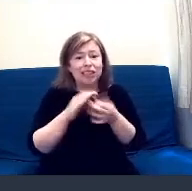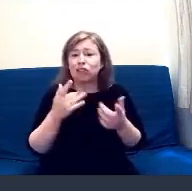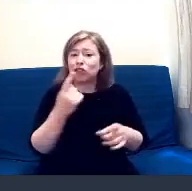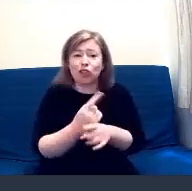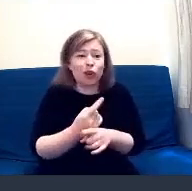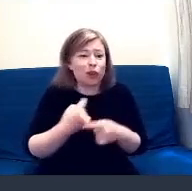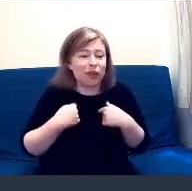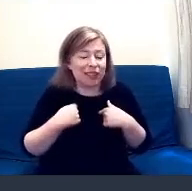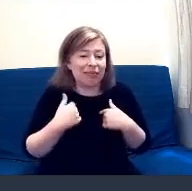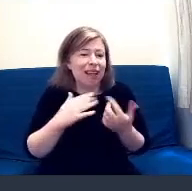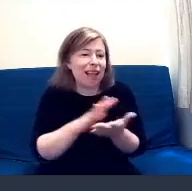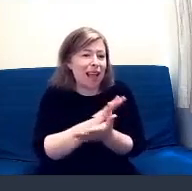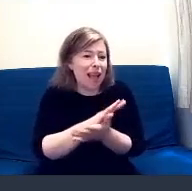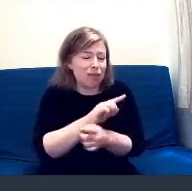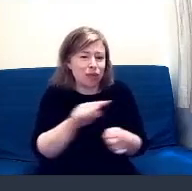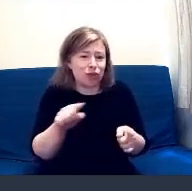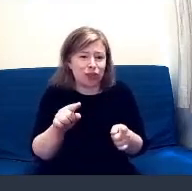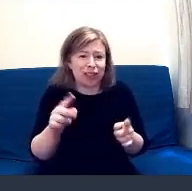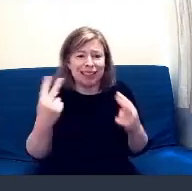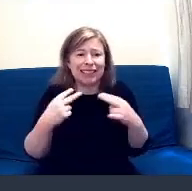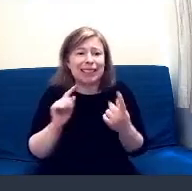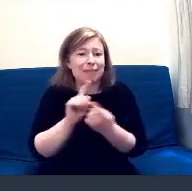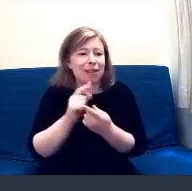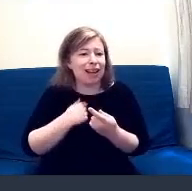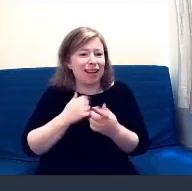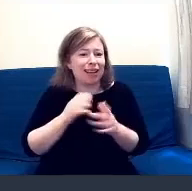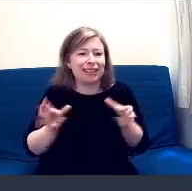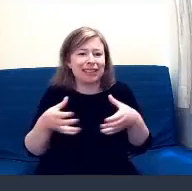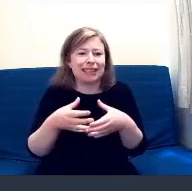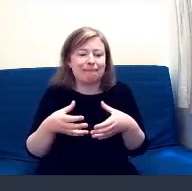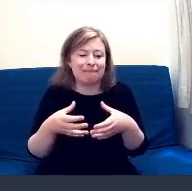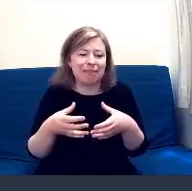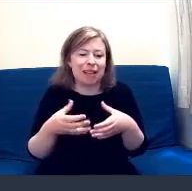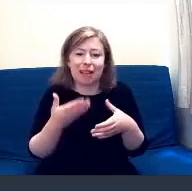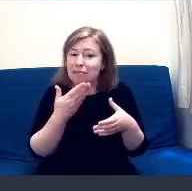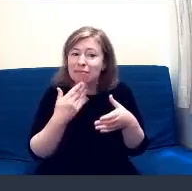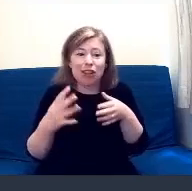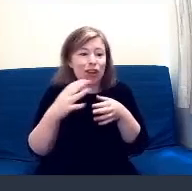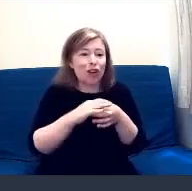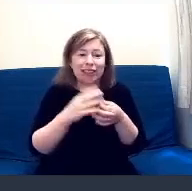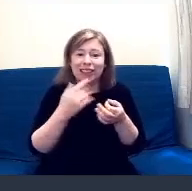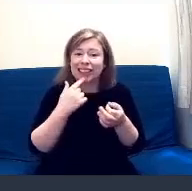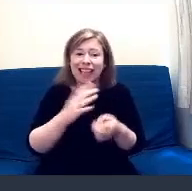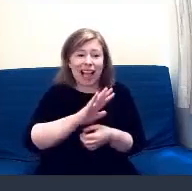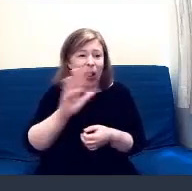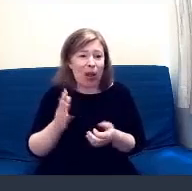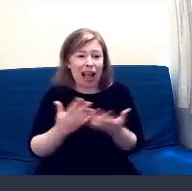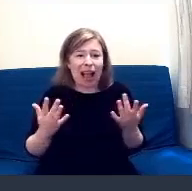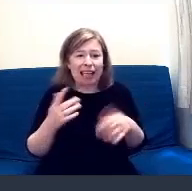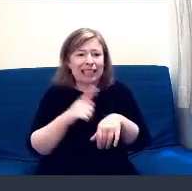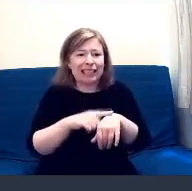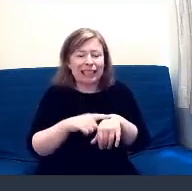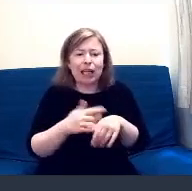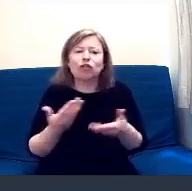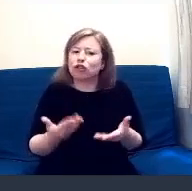our team and come and say hello anytime. Probably not in the office just